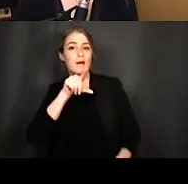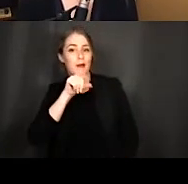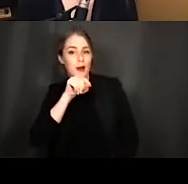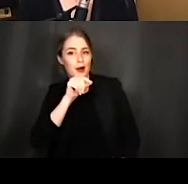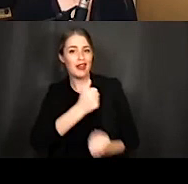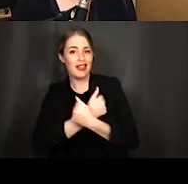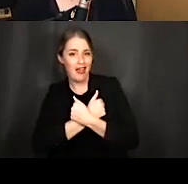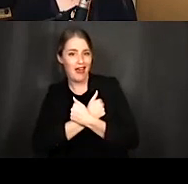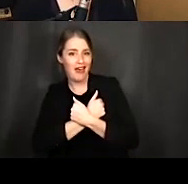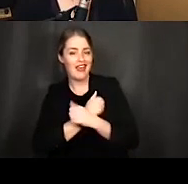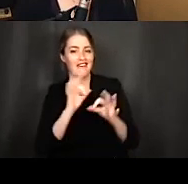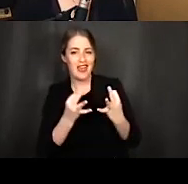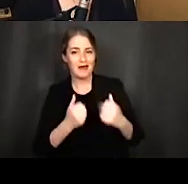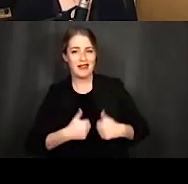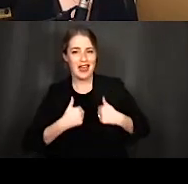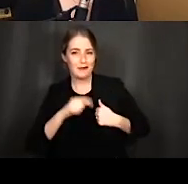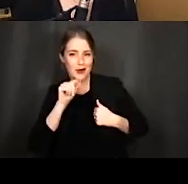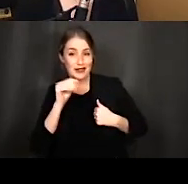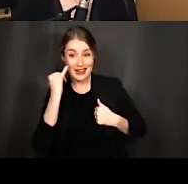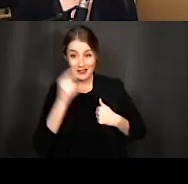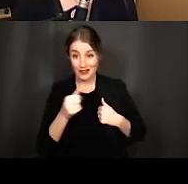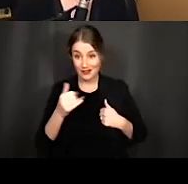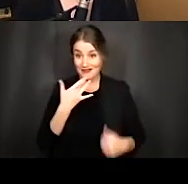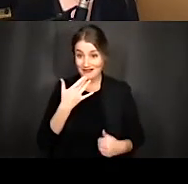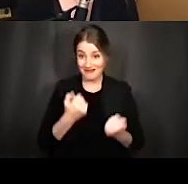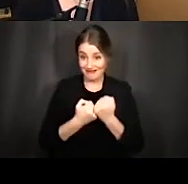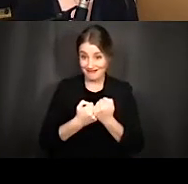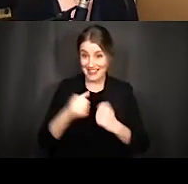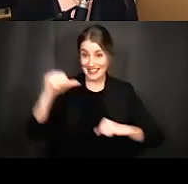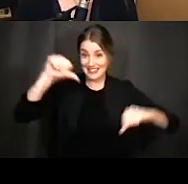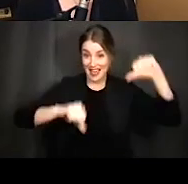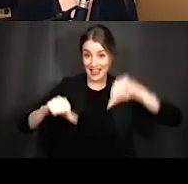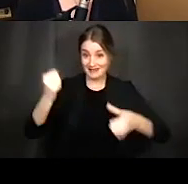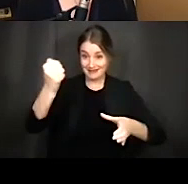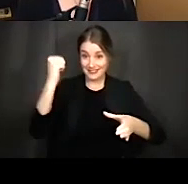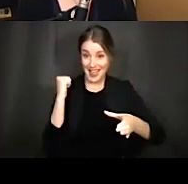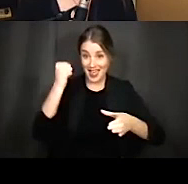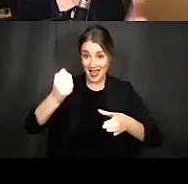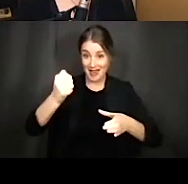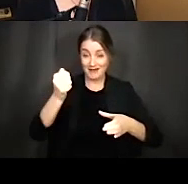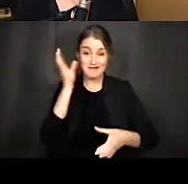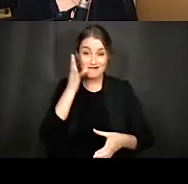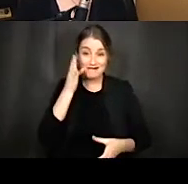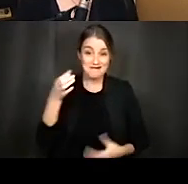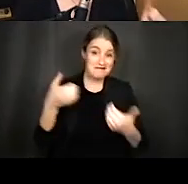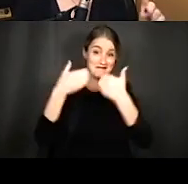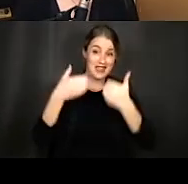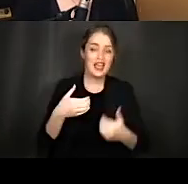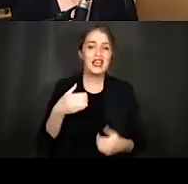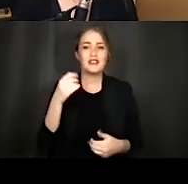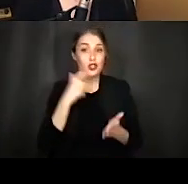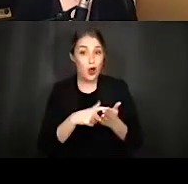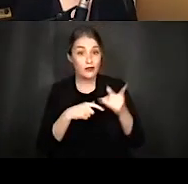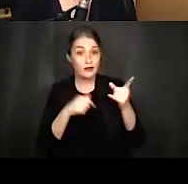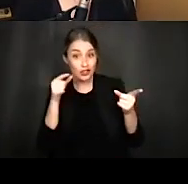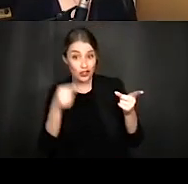if you've been a fan of science on tap for any period of time you may recognize the name wenfei tong because she spoke at an event back